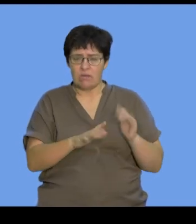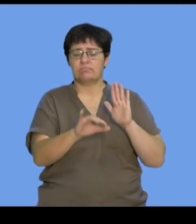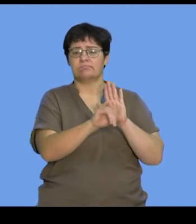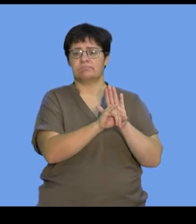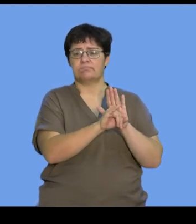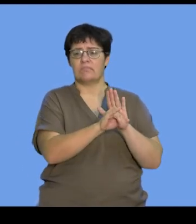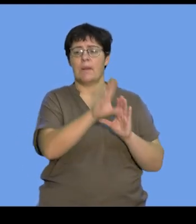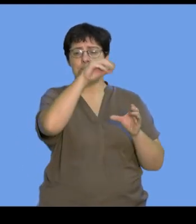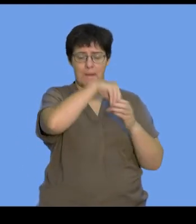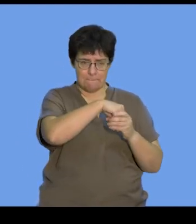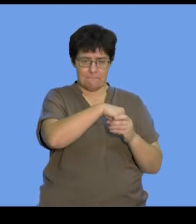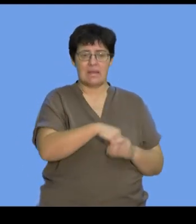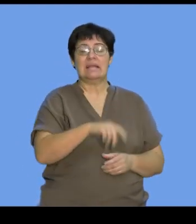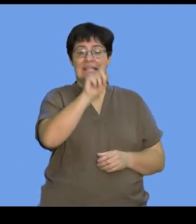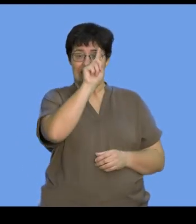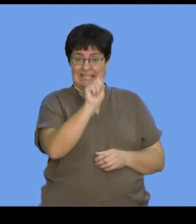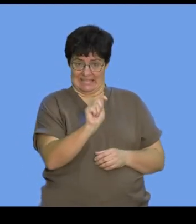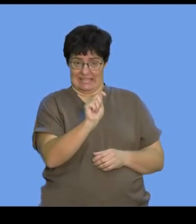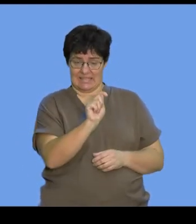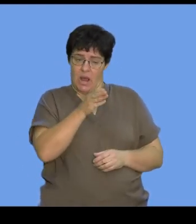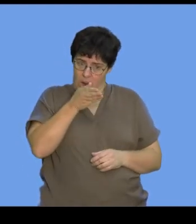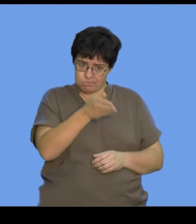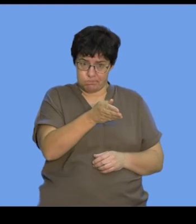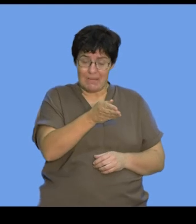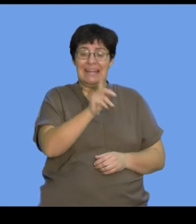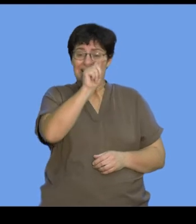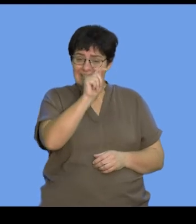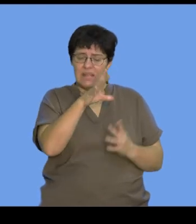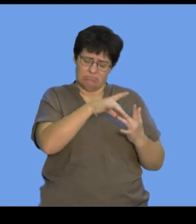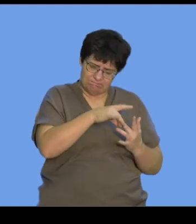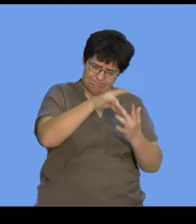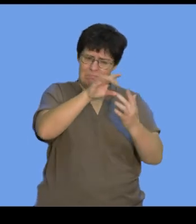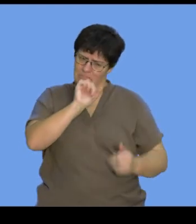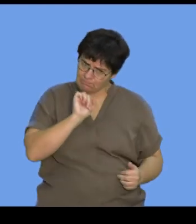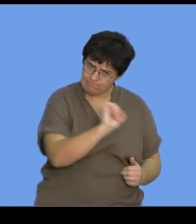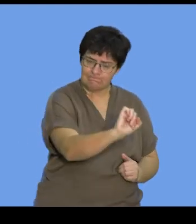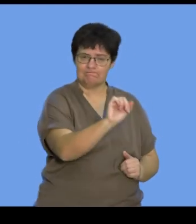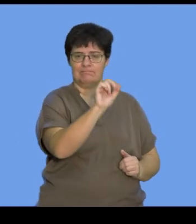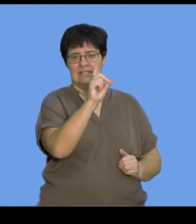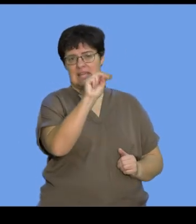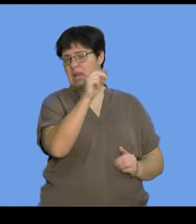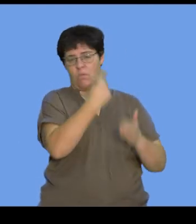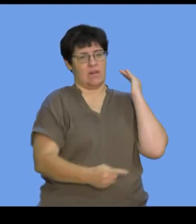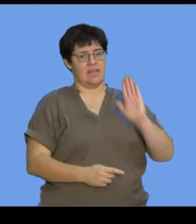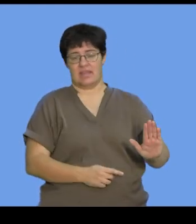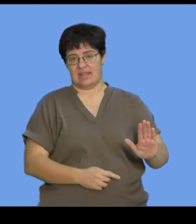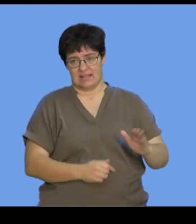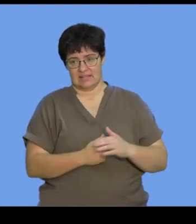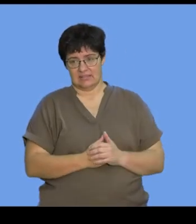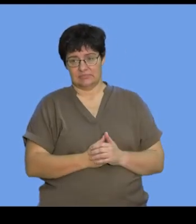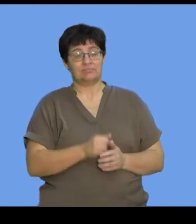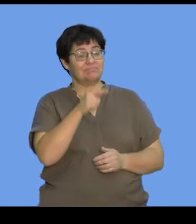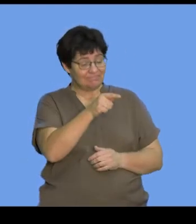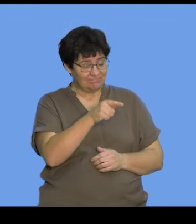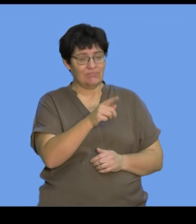it contains a thymine base. And that's unique to only DNA. And DNA contains thymine. And